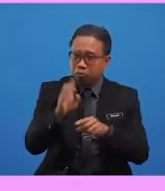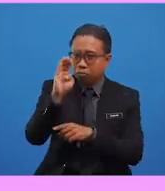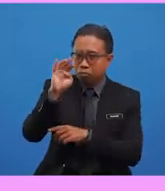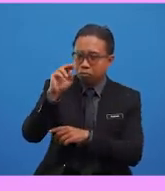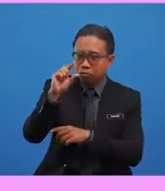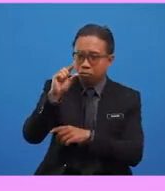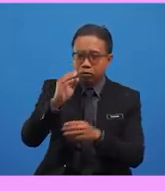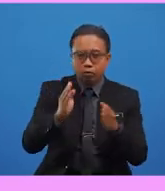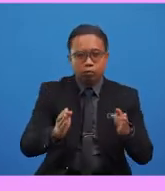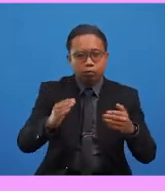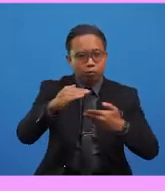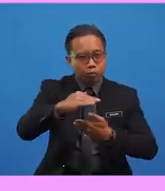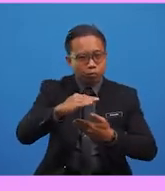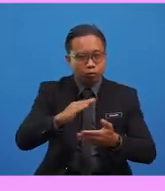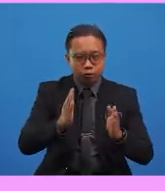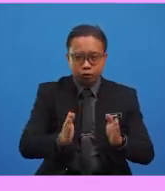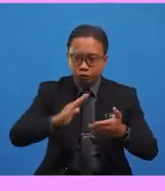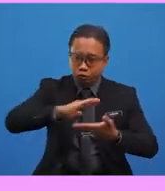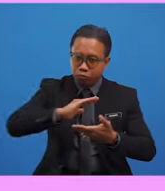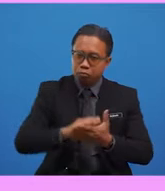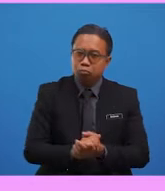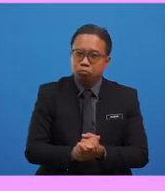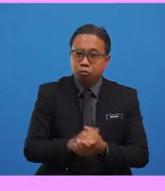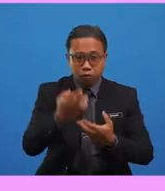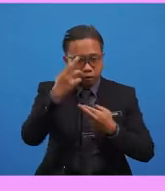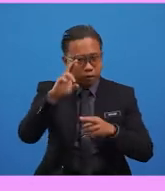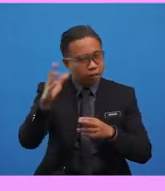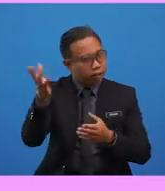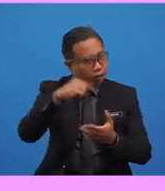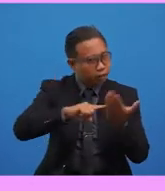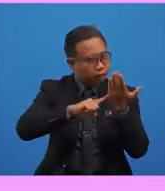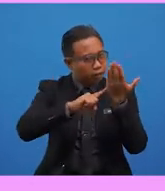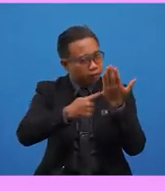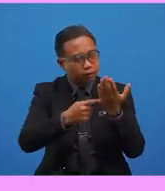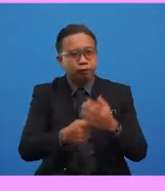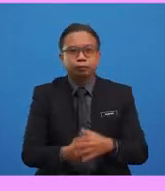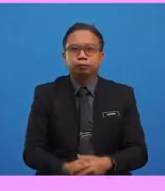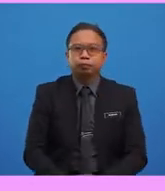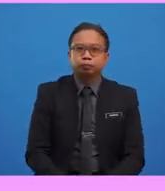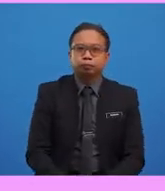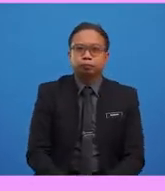line gets a bingo. If you are ready, let the challenge begin!